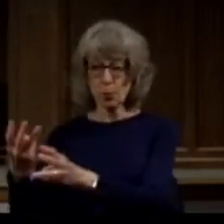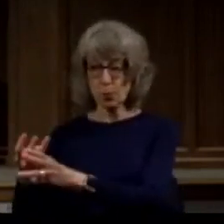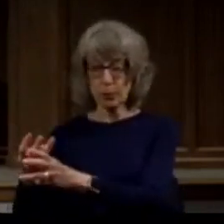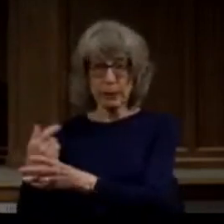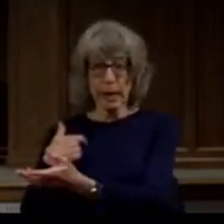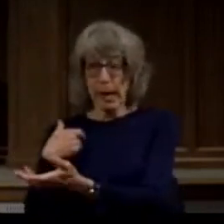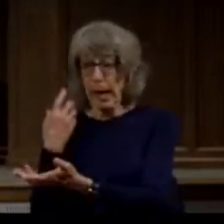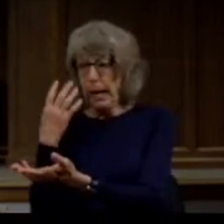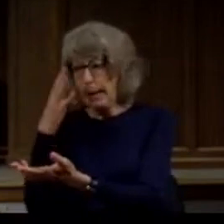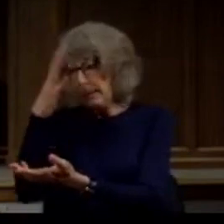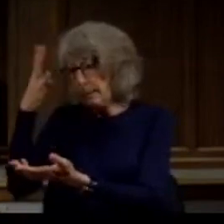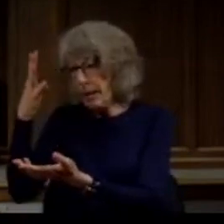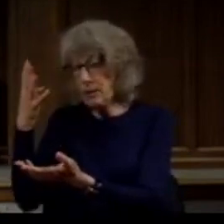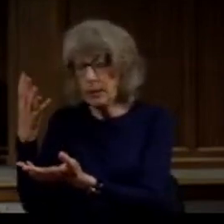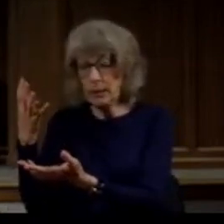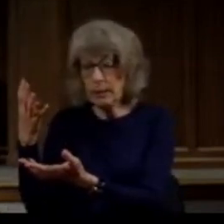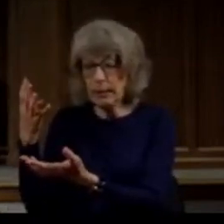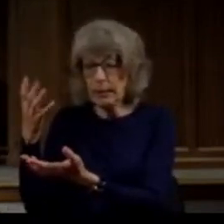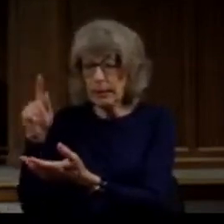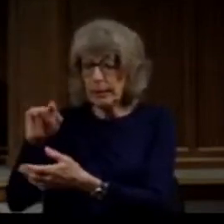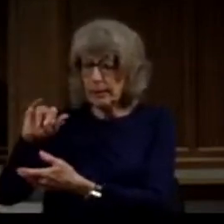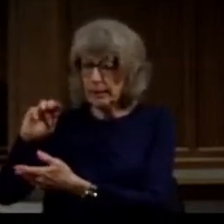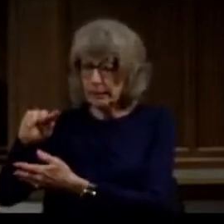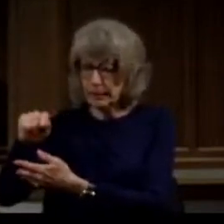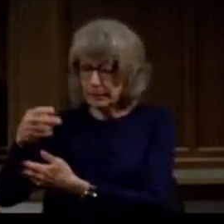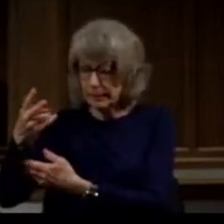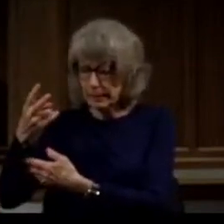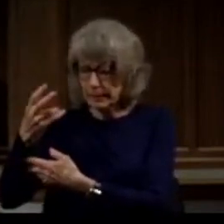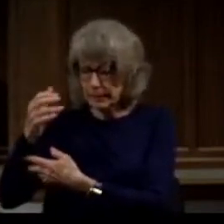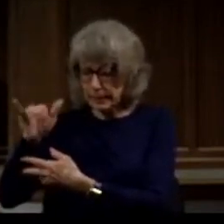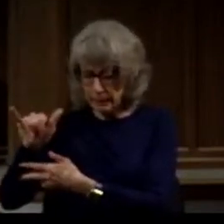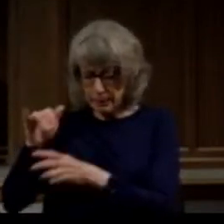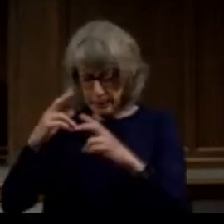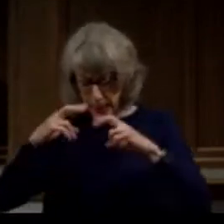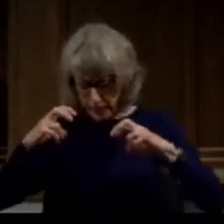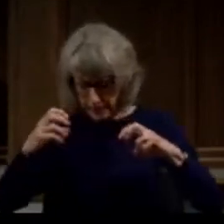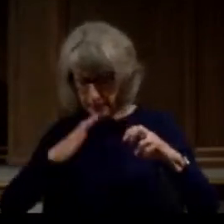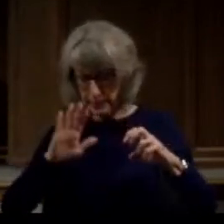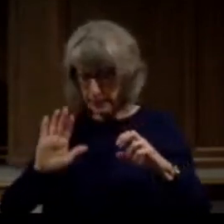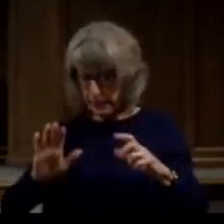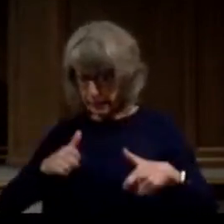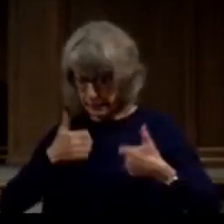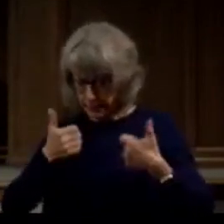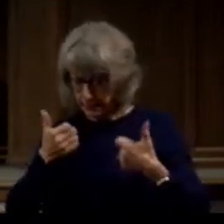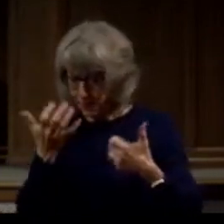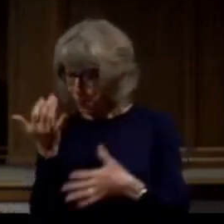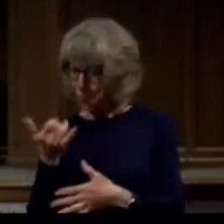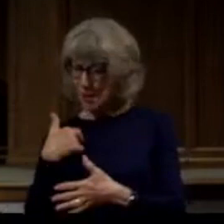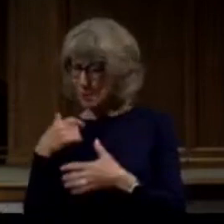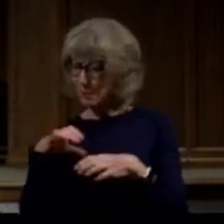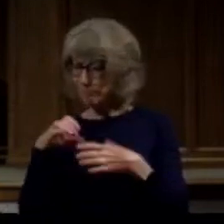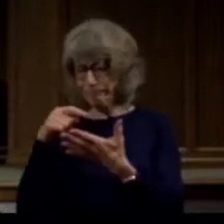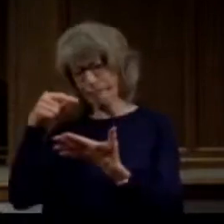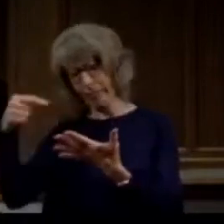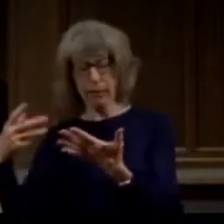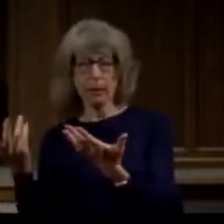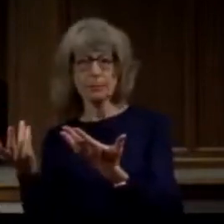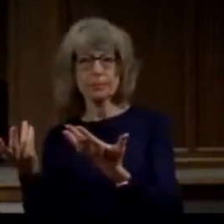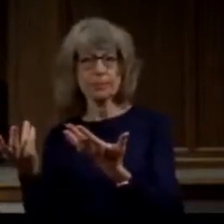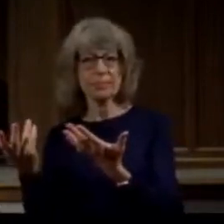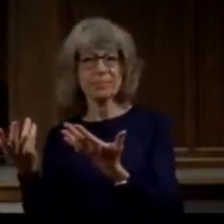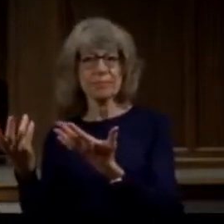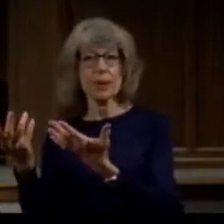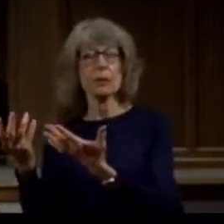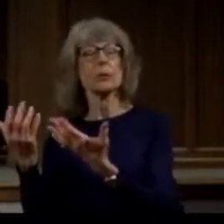imagine he looks at his life and wonders, why do I have to do it this way? Why am I put in this spot? So he came from a